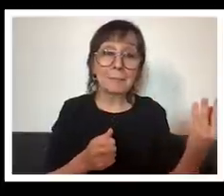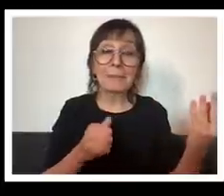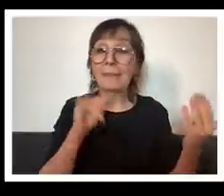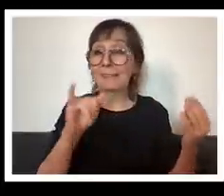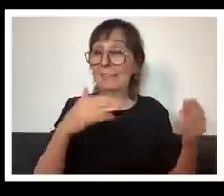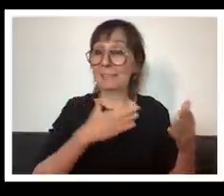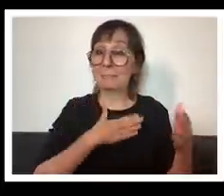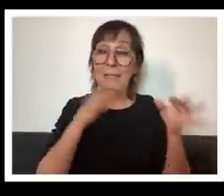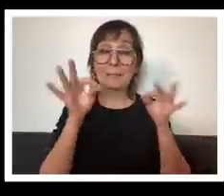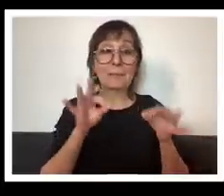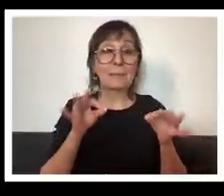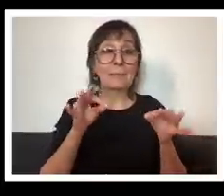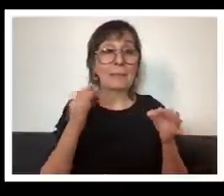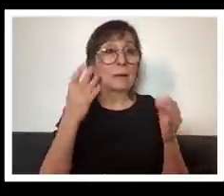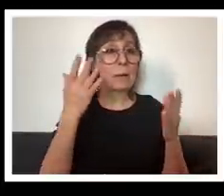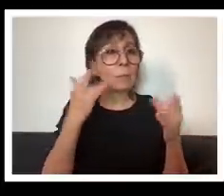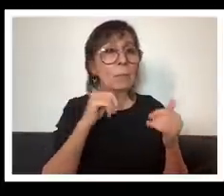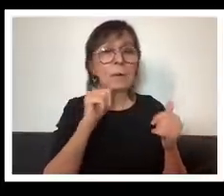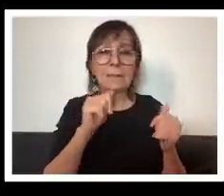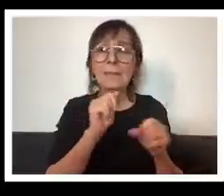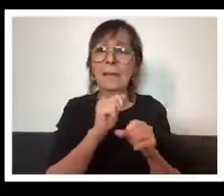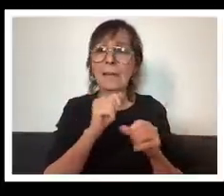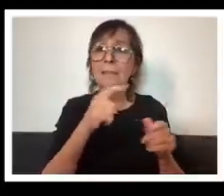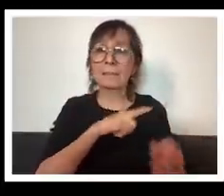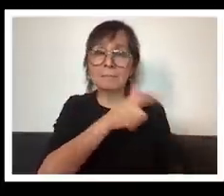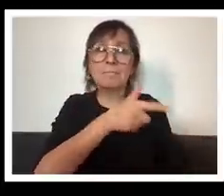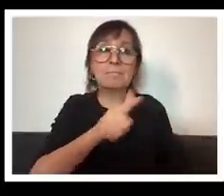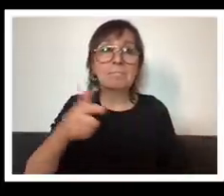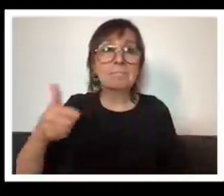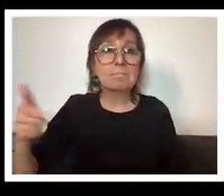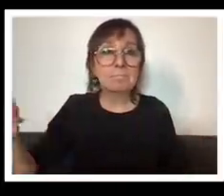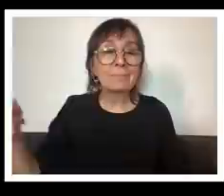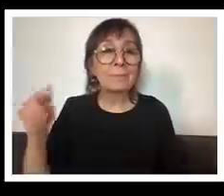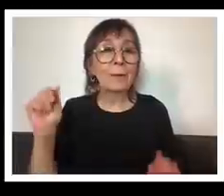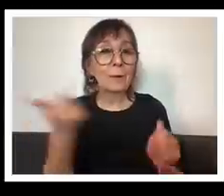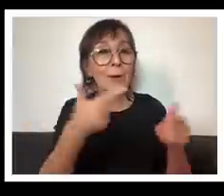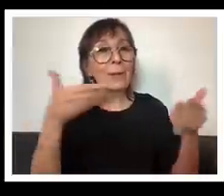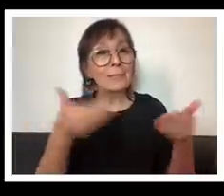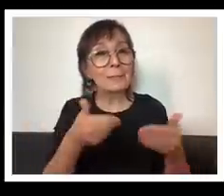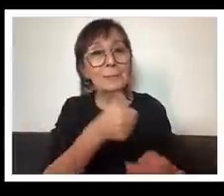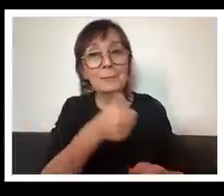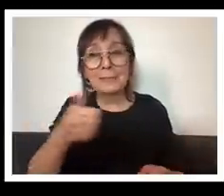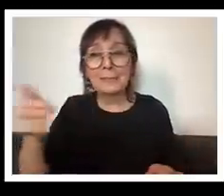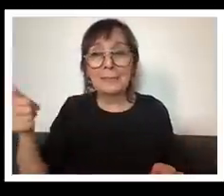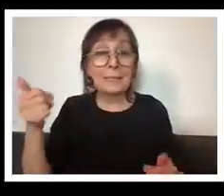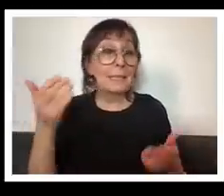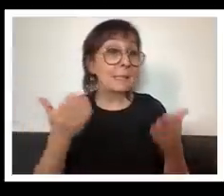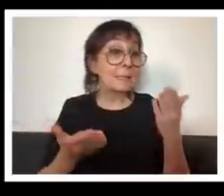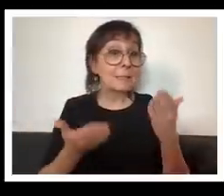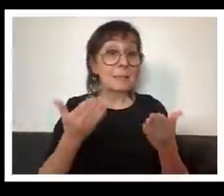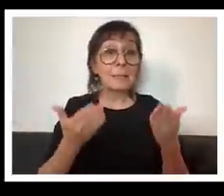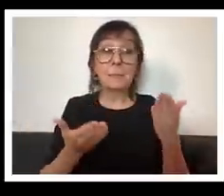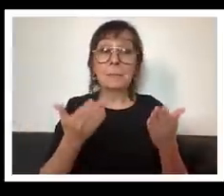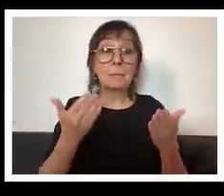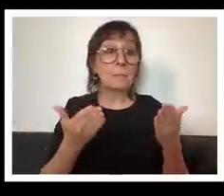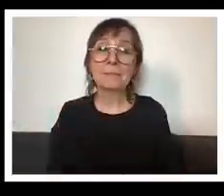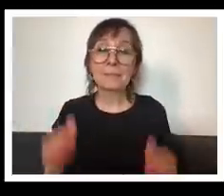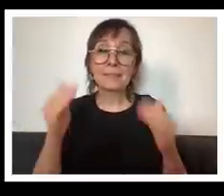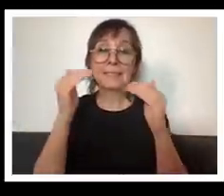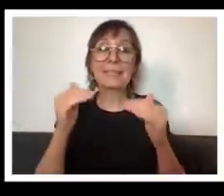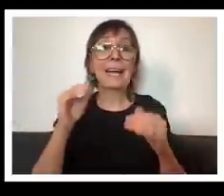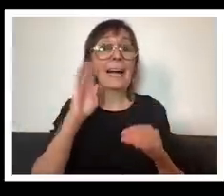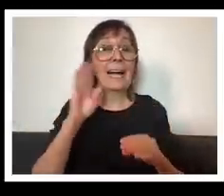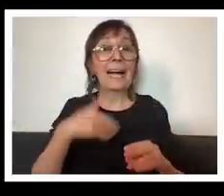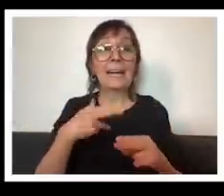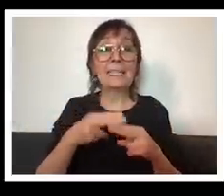and and why don't we make sure that uh go around and everybody uh introduce themselves i am nicole